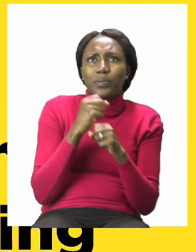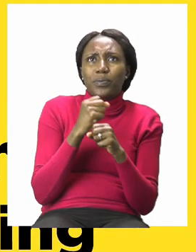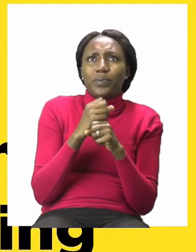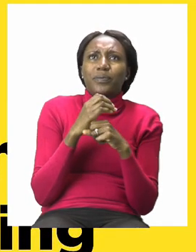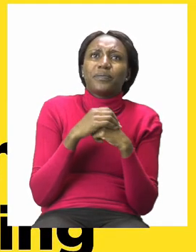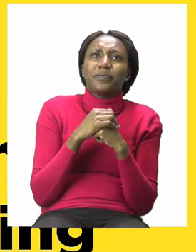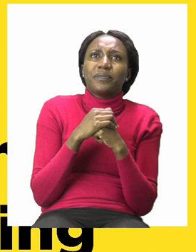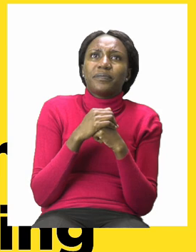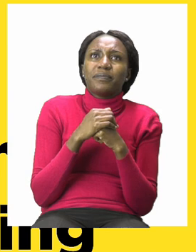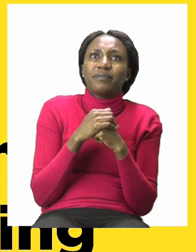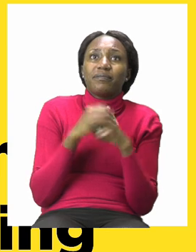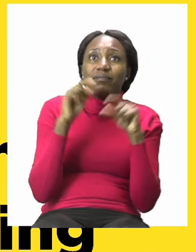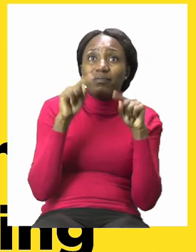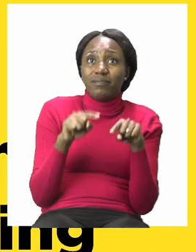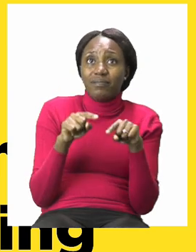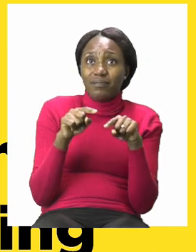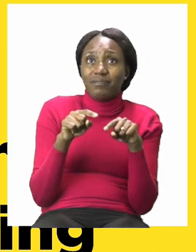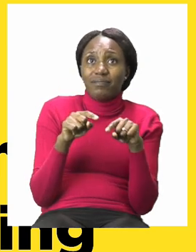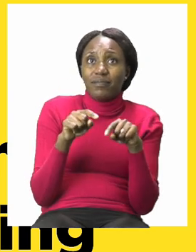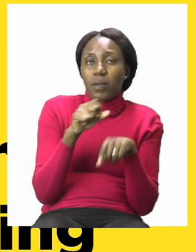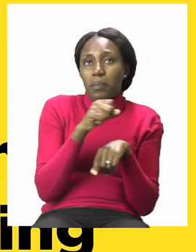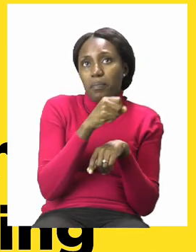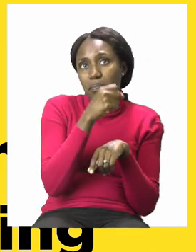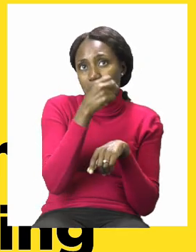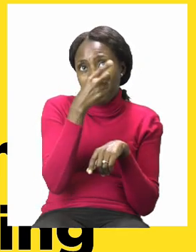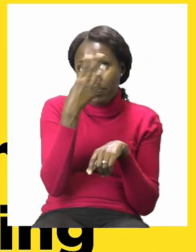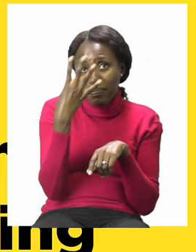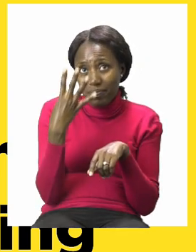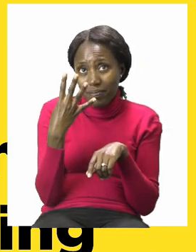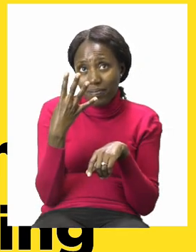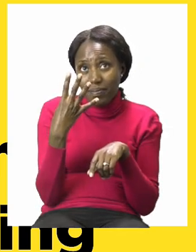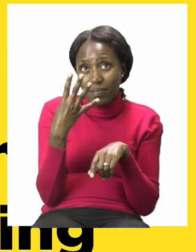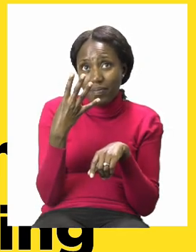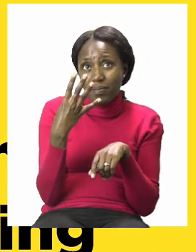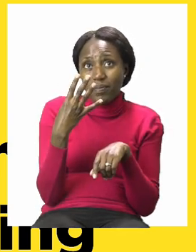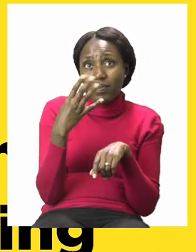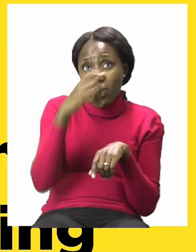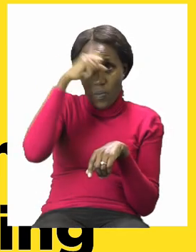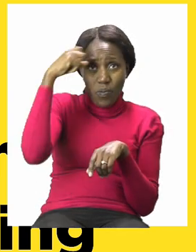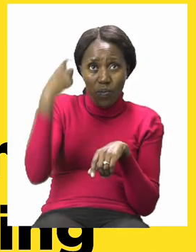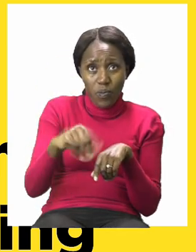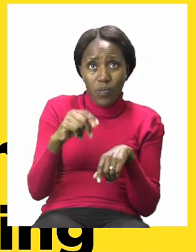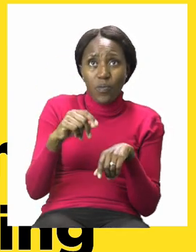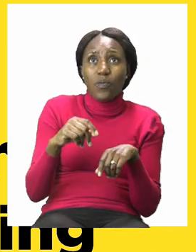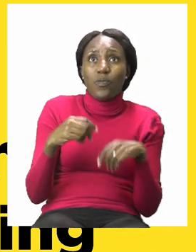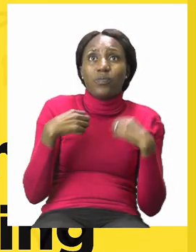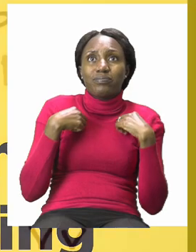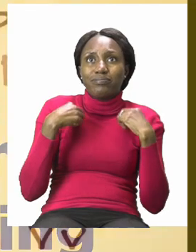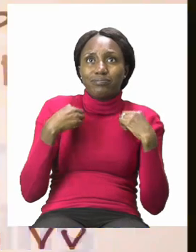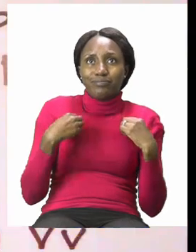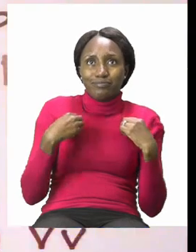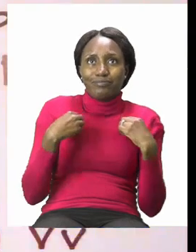today's lesson we are going to be doing counting. And summer clothes.